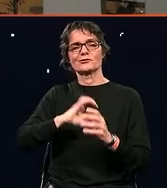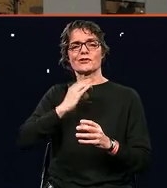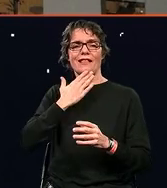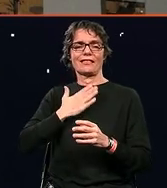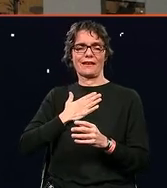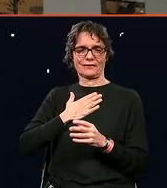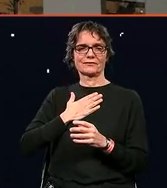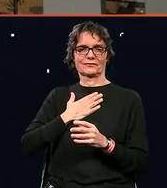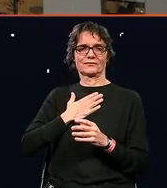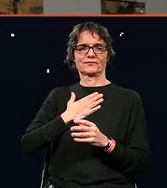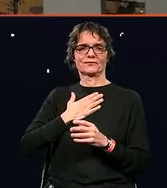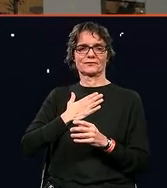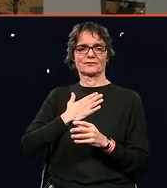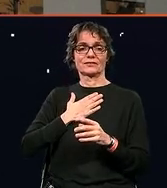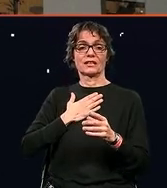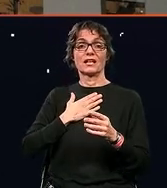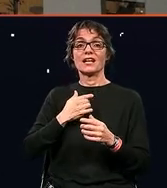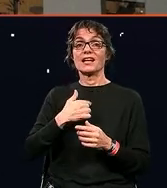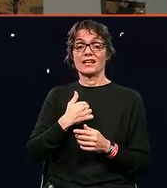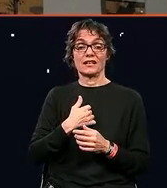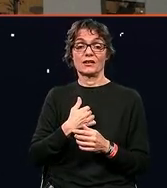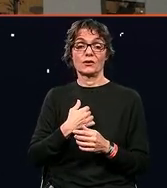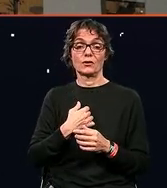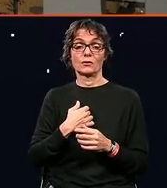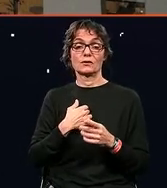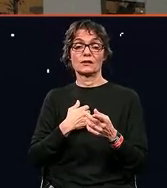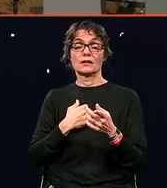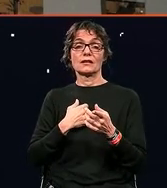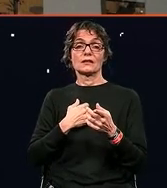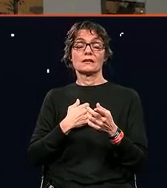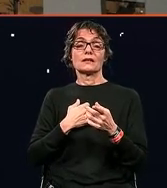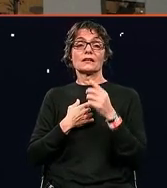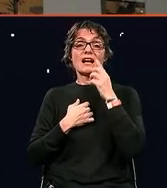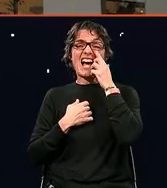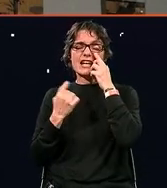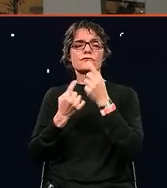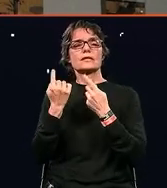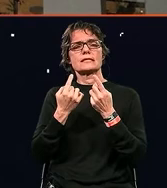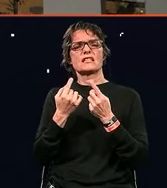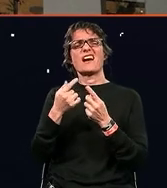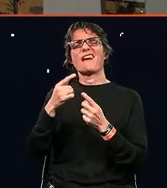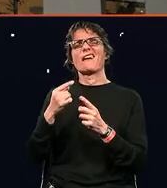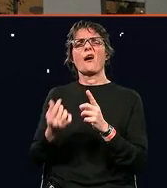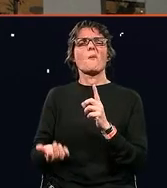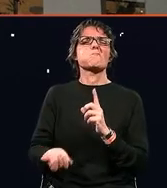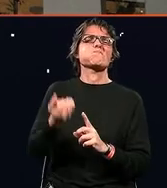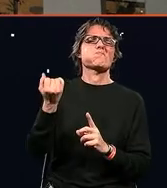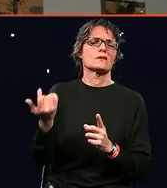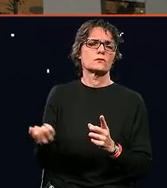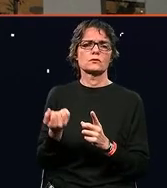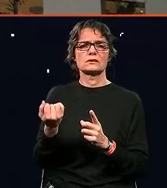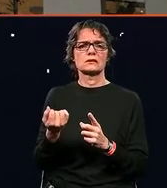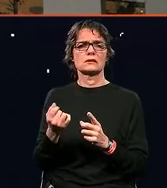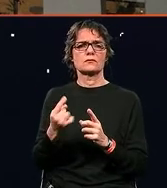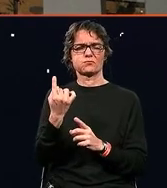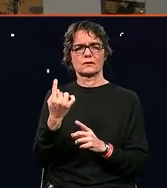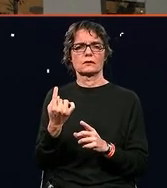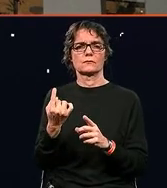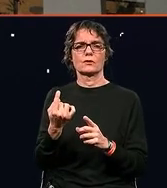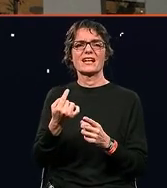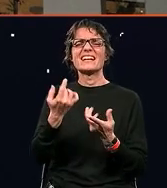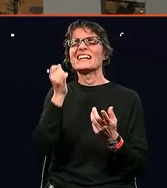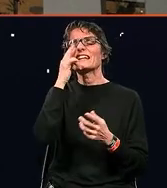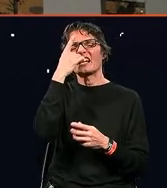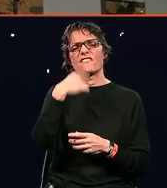not a fan of the expression failing fast, because I don't think that there is a single person out there who wants to